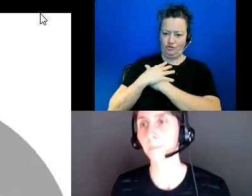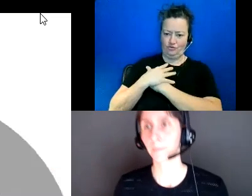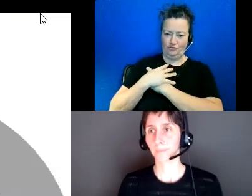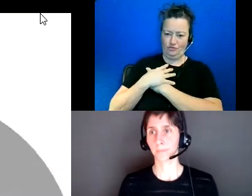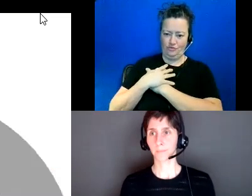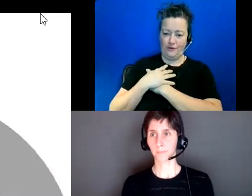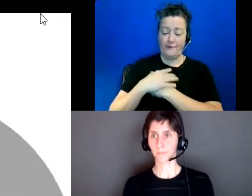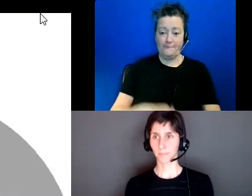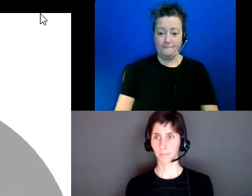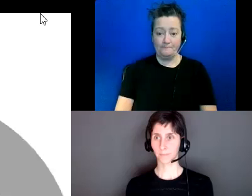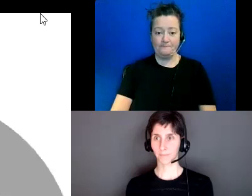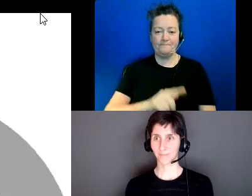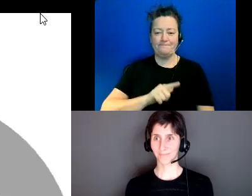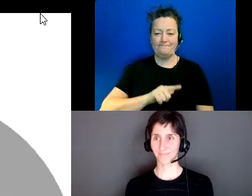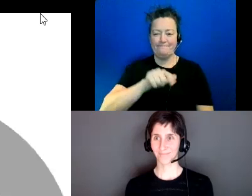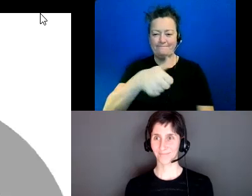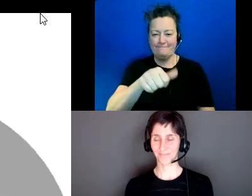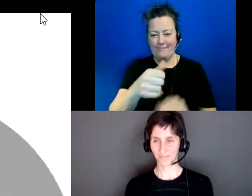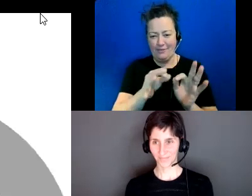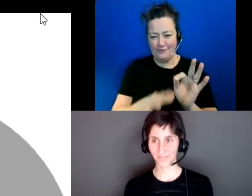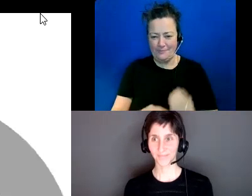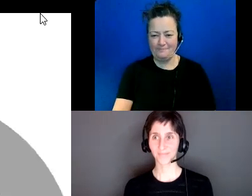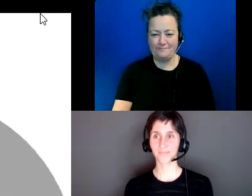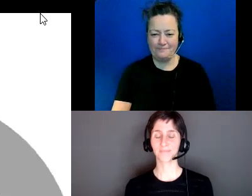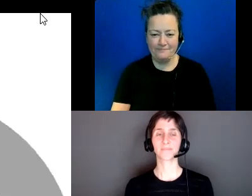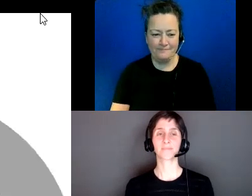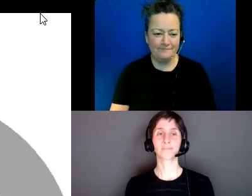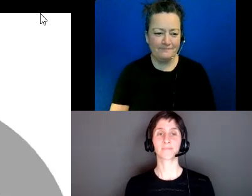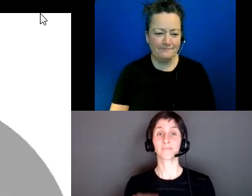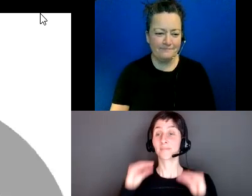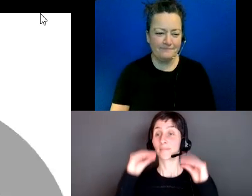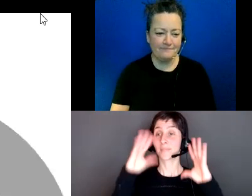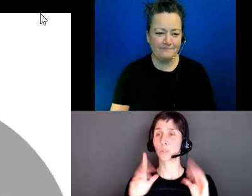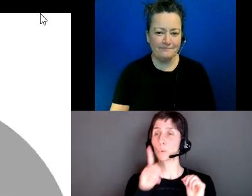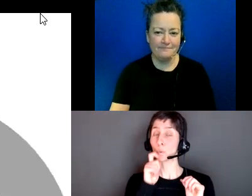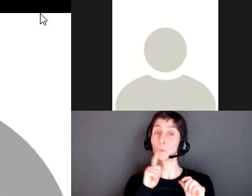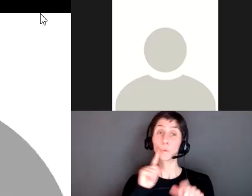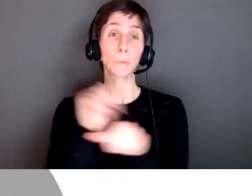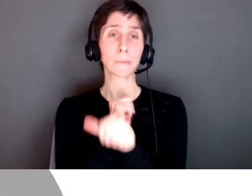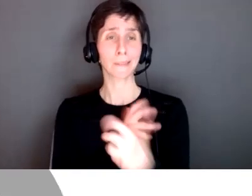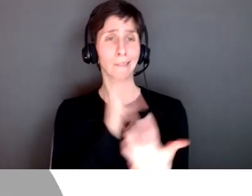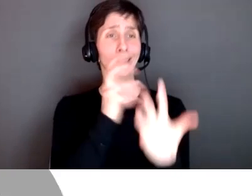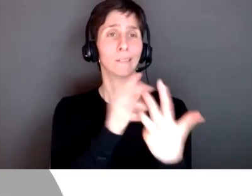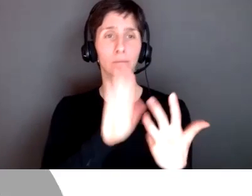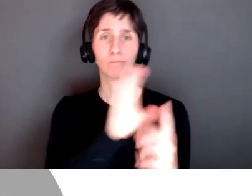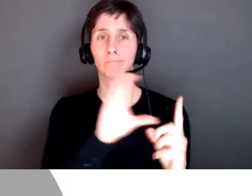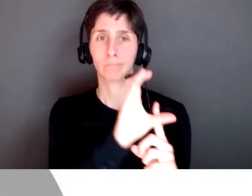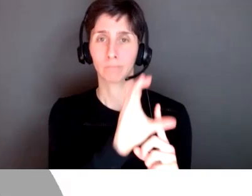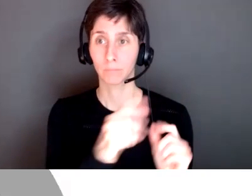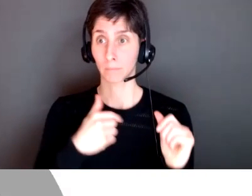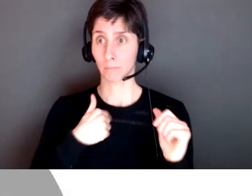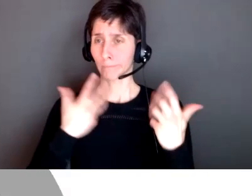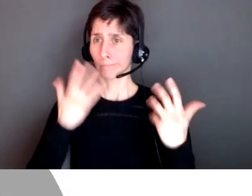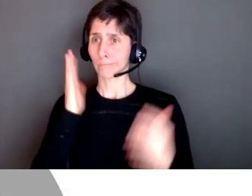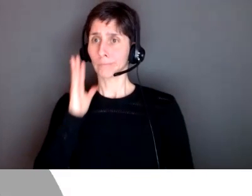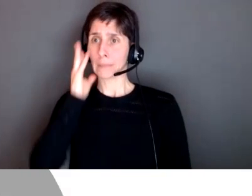so cultural responsive teachers are teachers that use their students prior experiences and cultural background